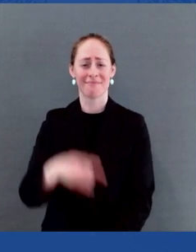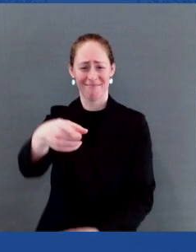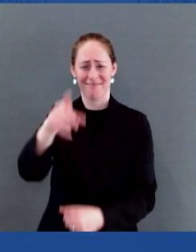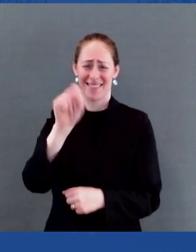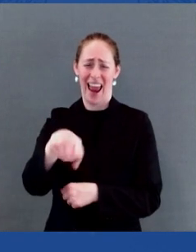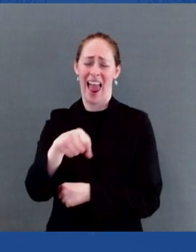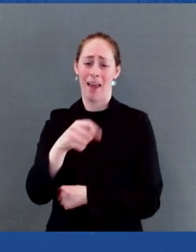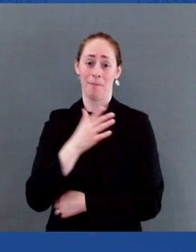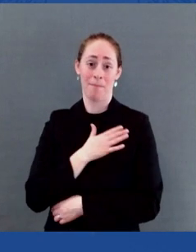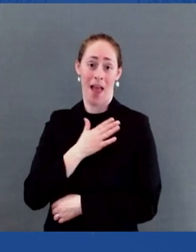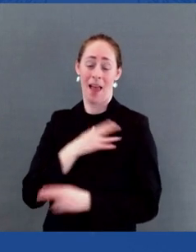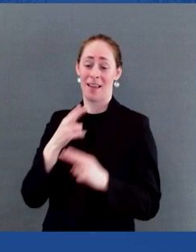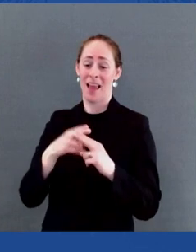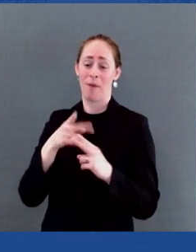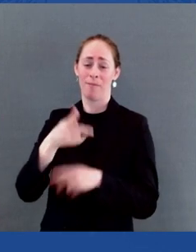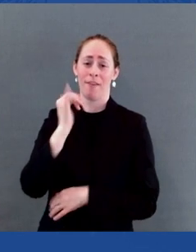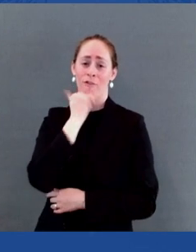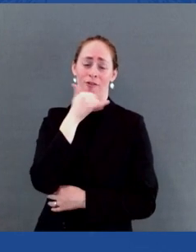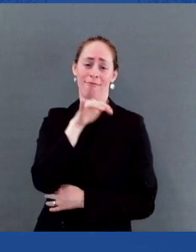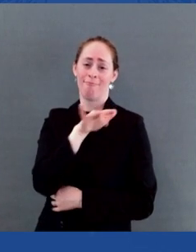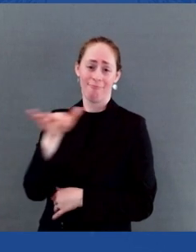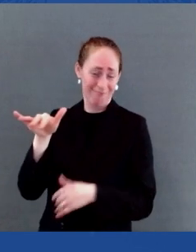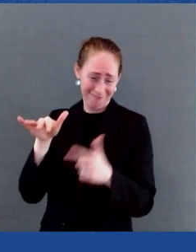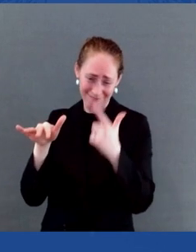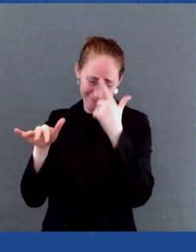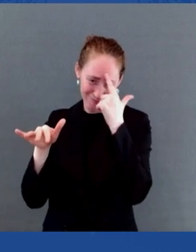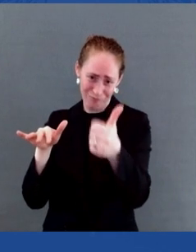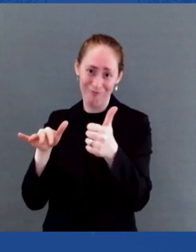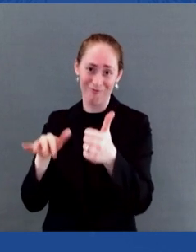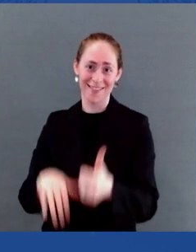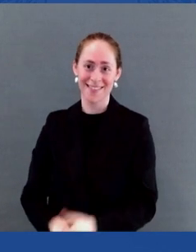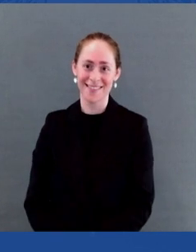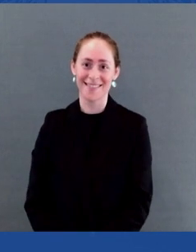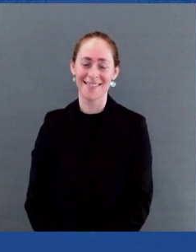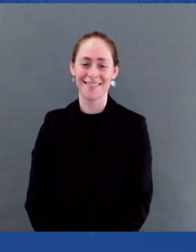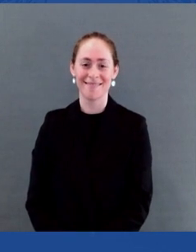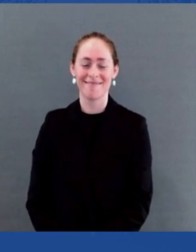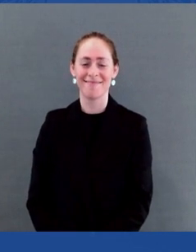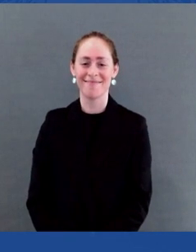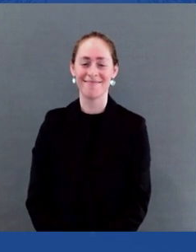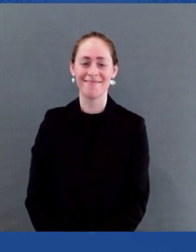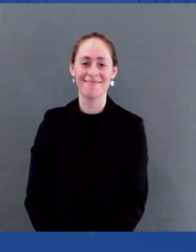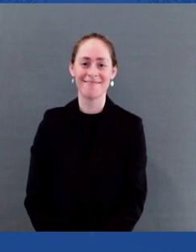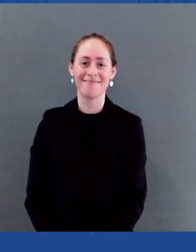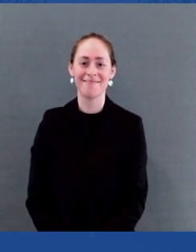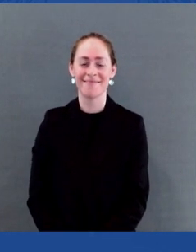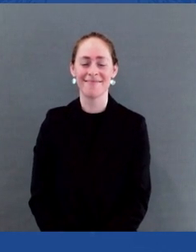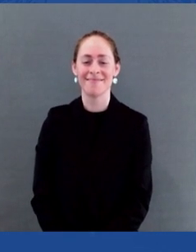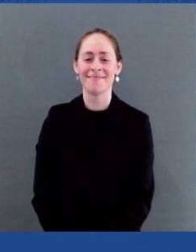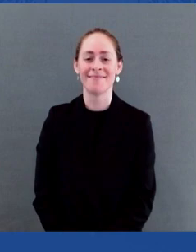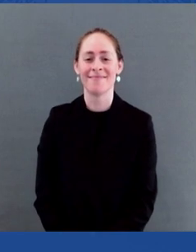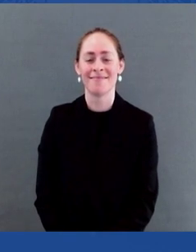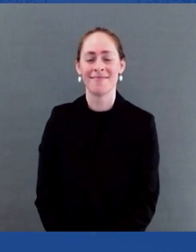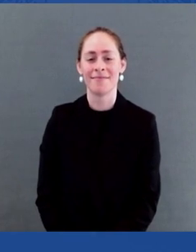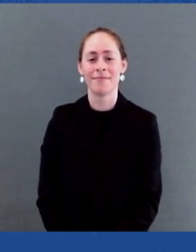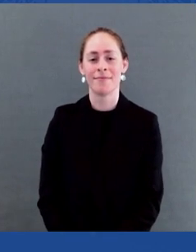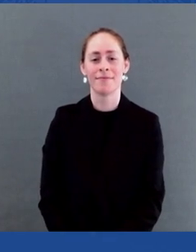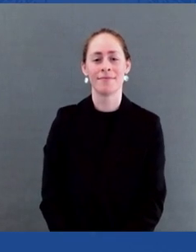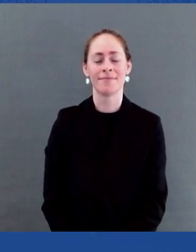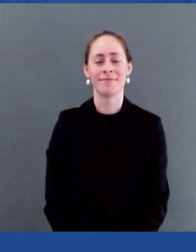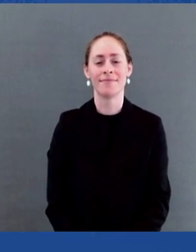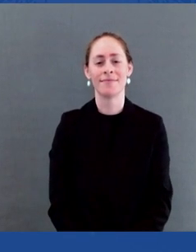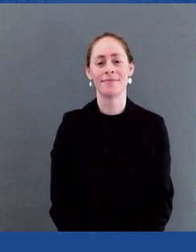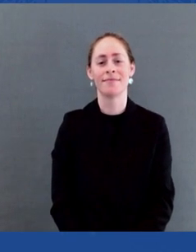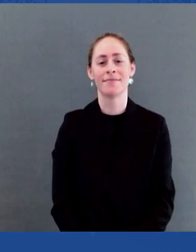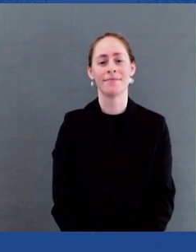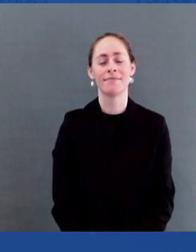But you're helping lead the important work of Omicron variant in its current role as Director of African CDC, and who is